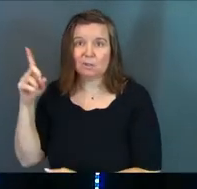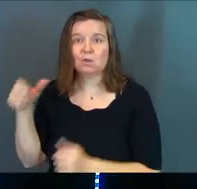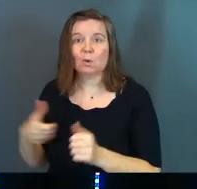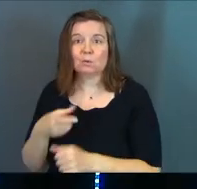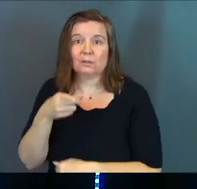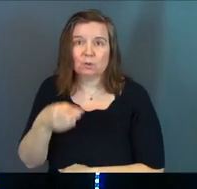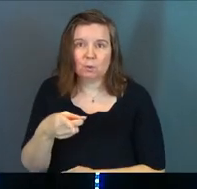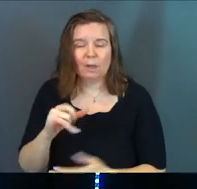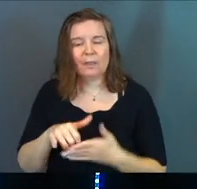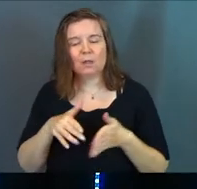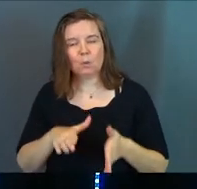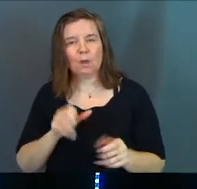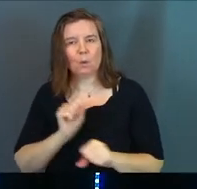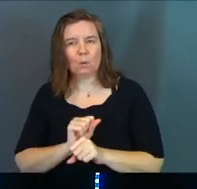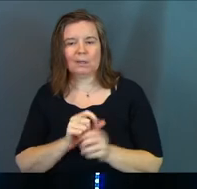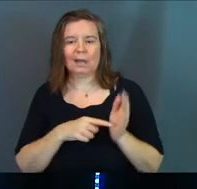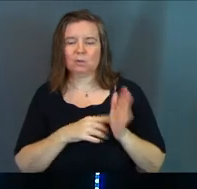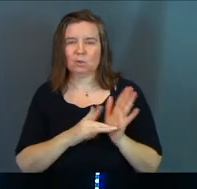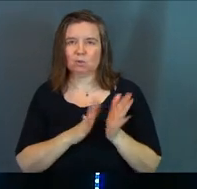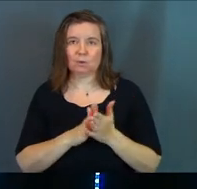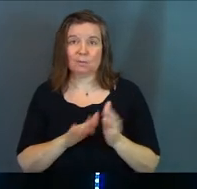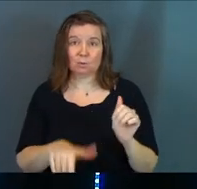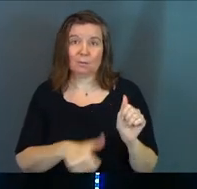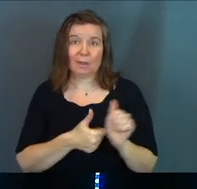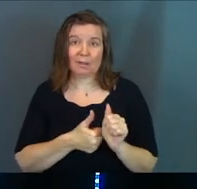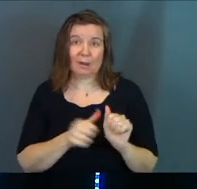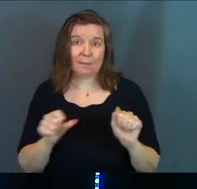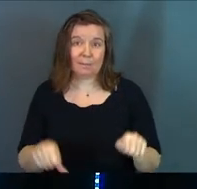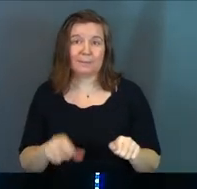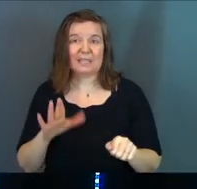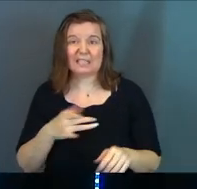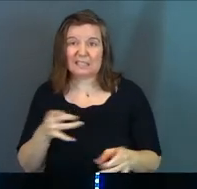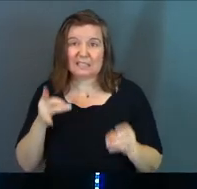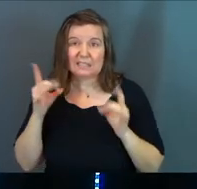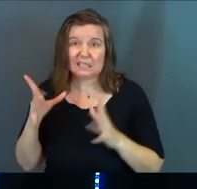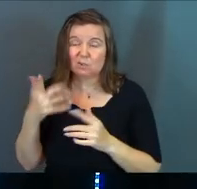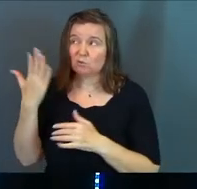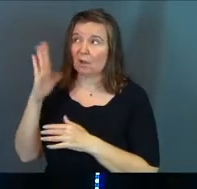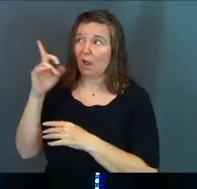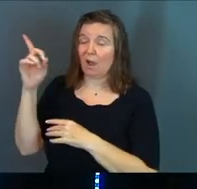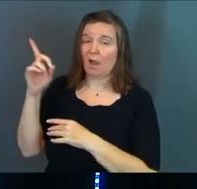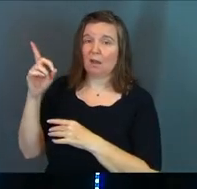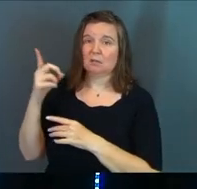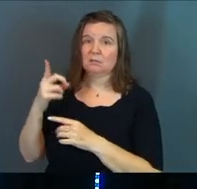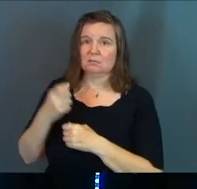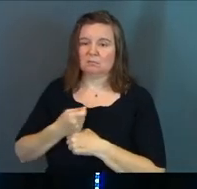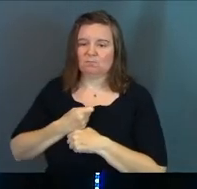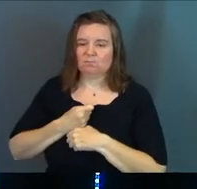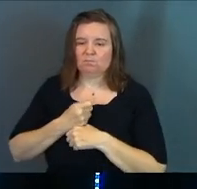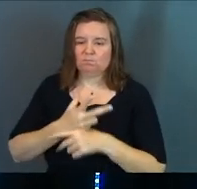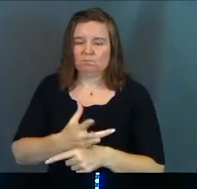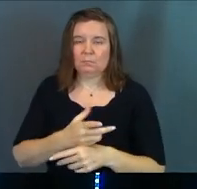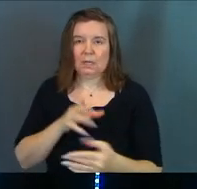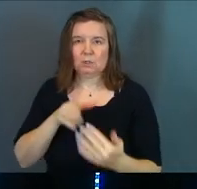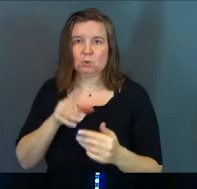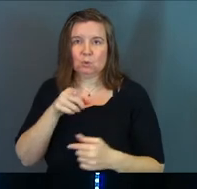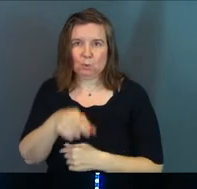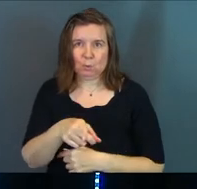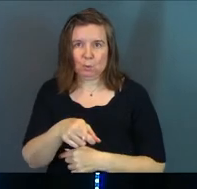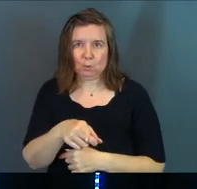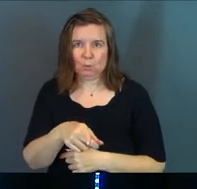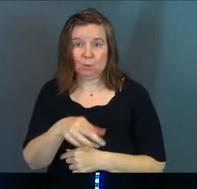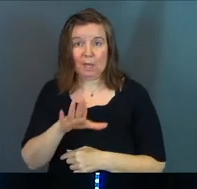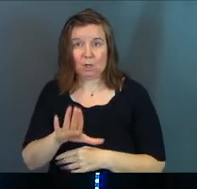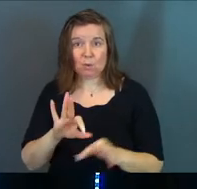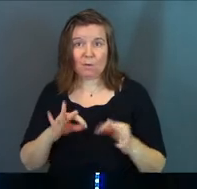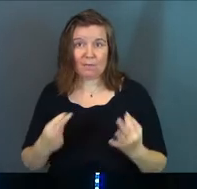And that's the way this works. I can show you scriptures that back that up. His hatred toward God comes out in his attacks toward you and